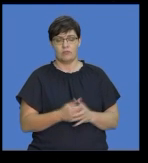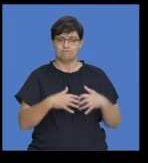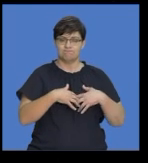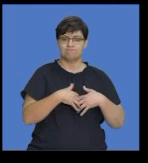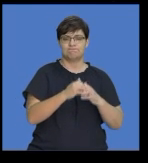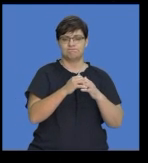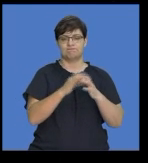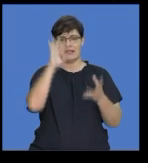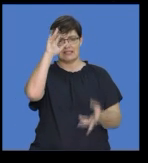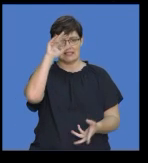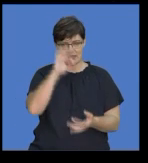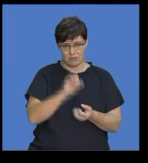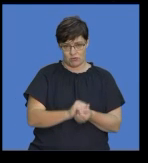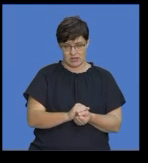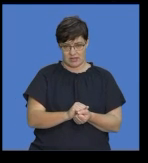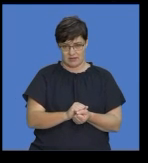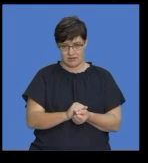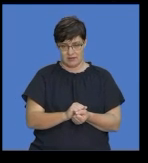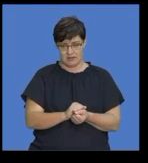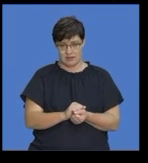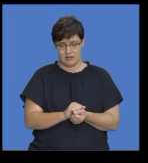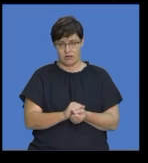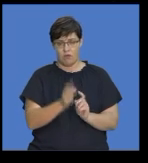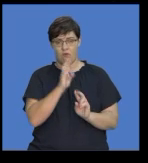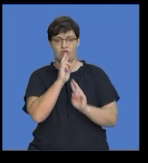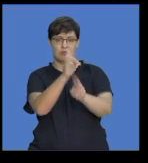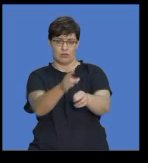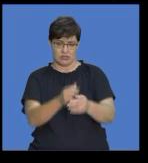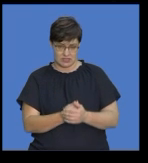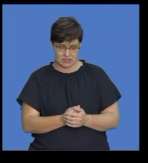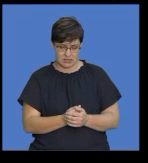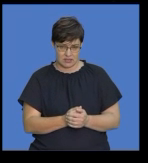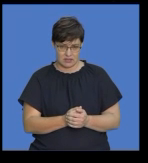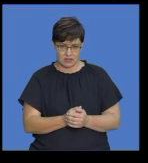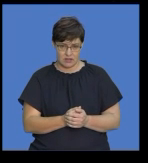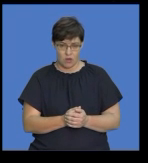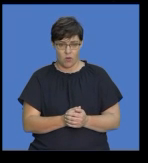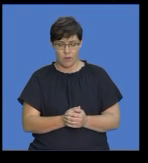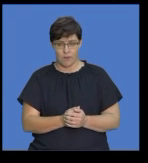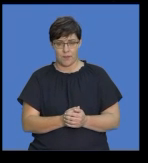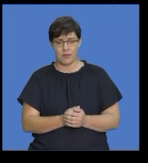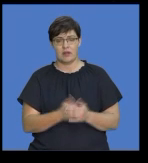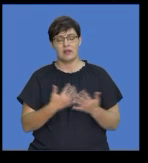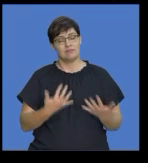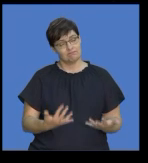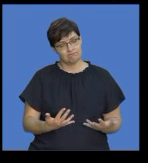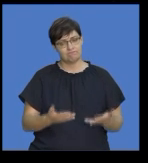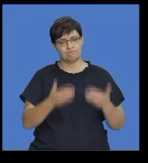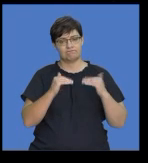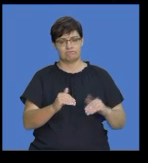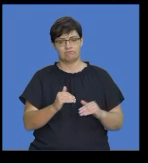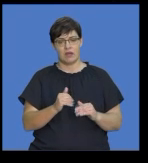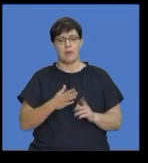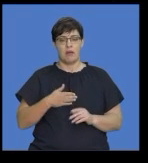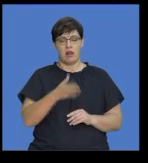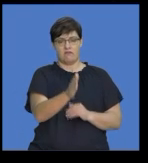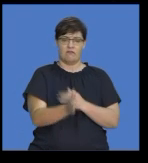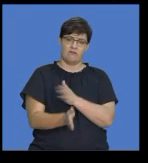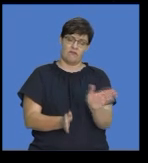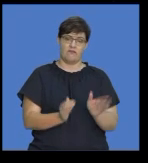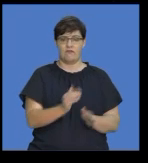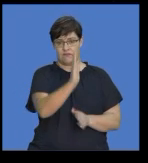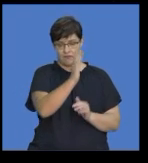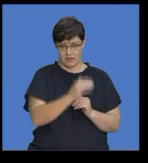of question where you, response, where you basically answer the question. Then, there are directions. Okay. So, today, we're going to look at